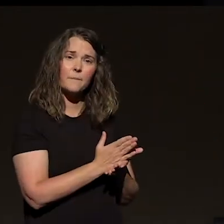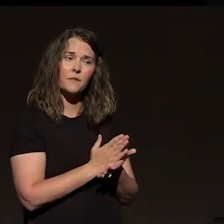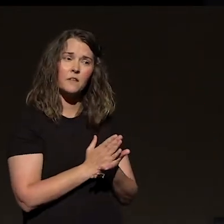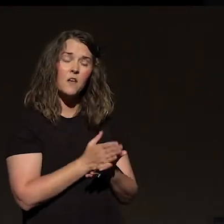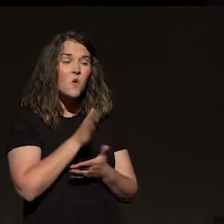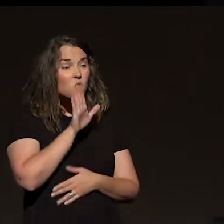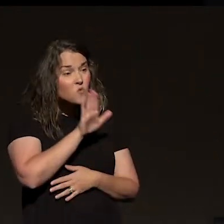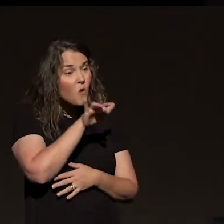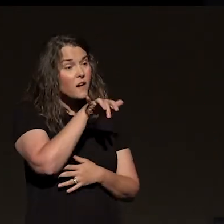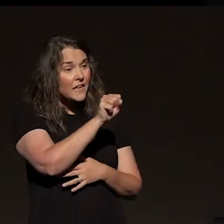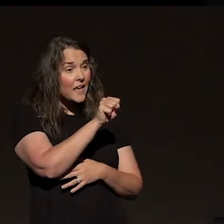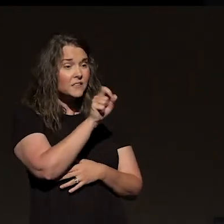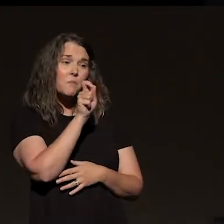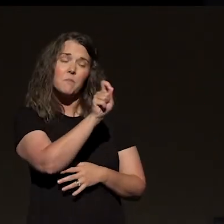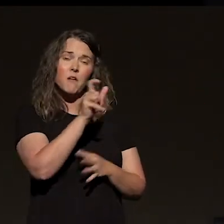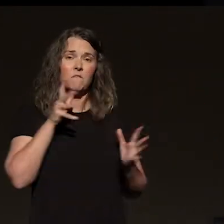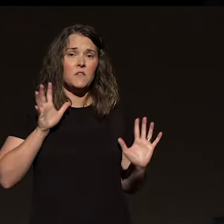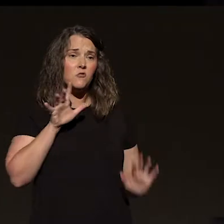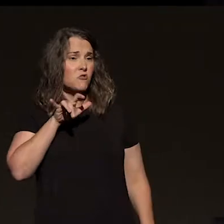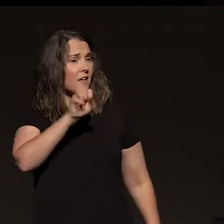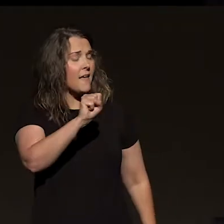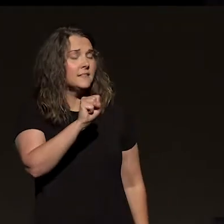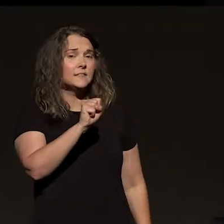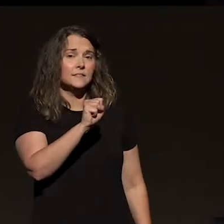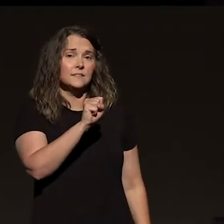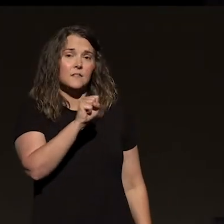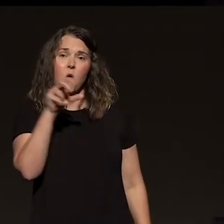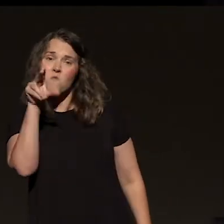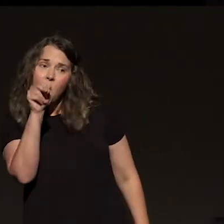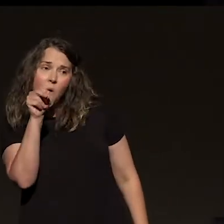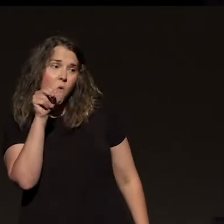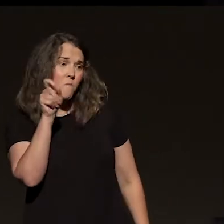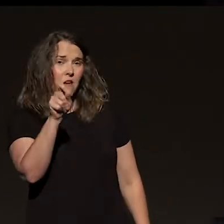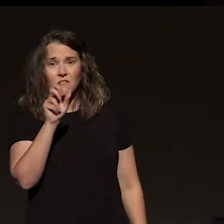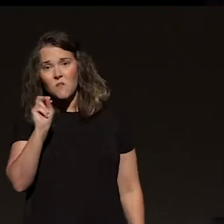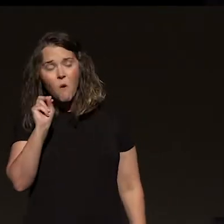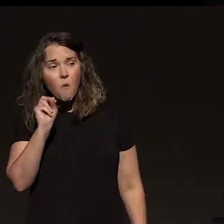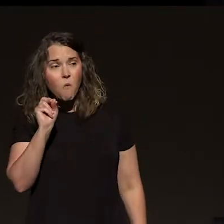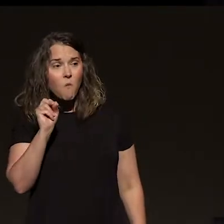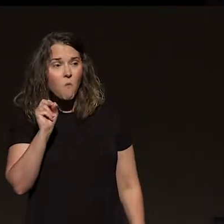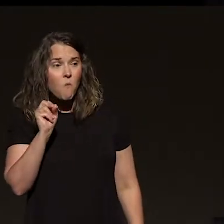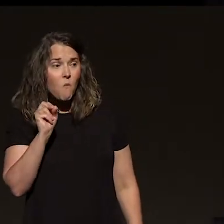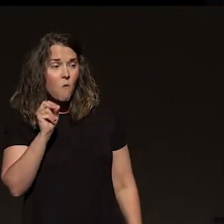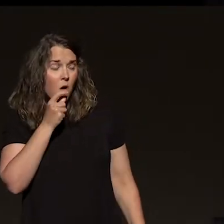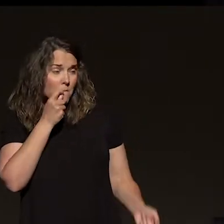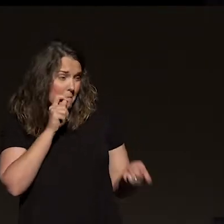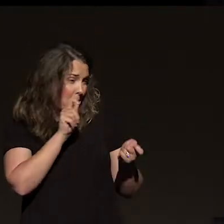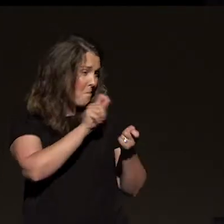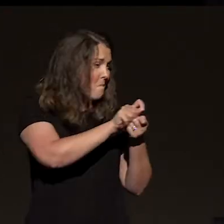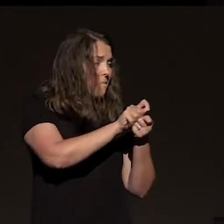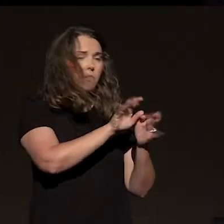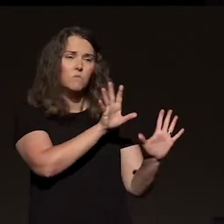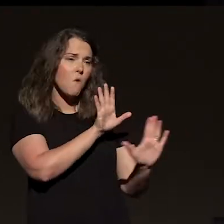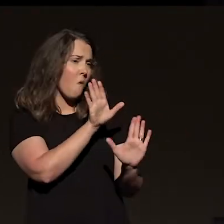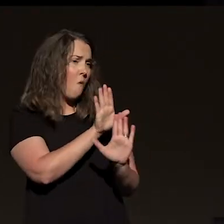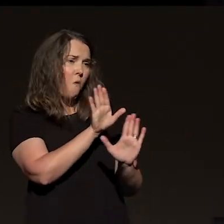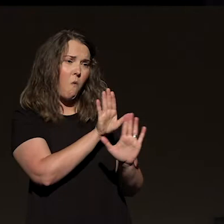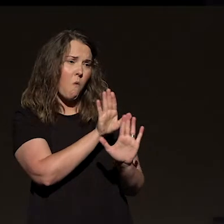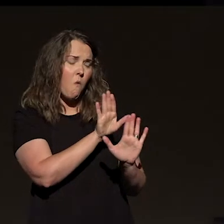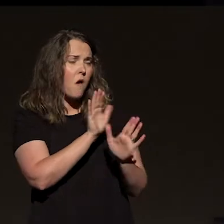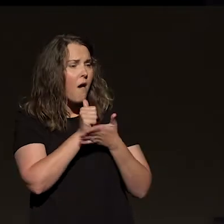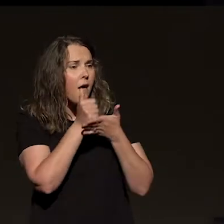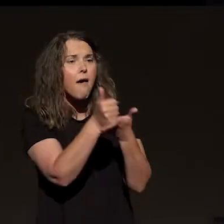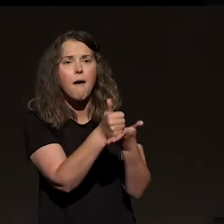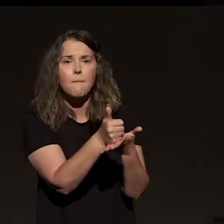word. Just let your yes be yes or your no be no. You've heard eye for eye, tooth for a tooth. But I'm saying to you, turn the other cheek. Go an extra mile.